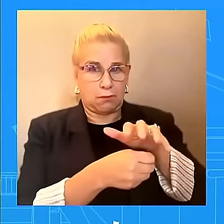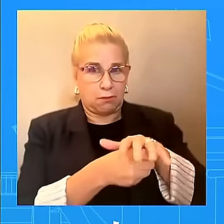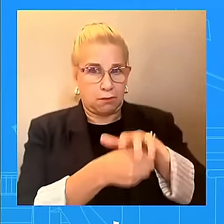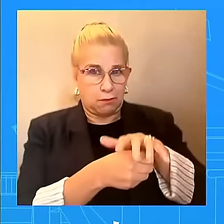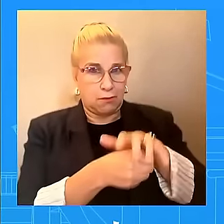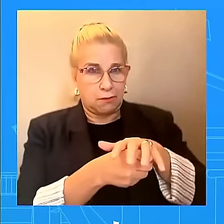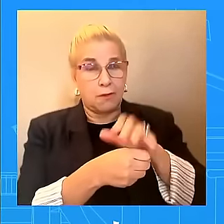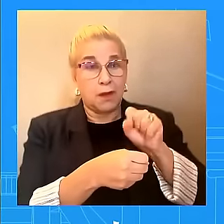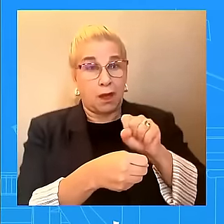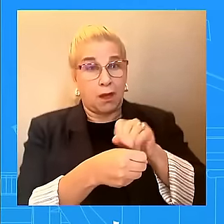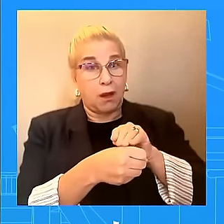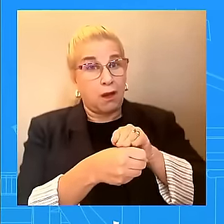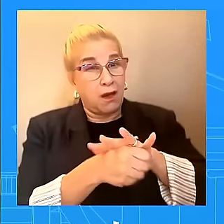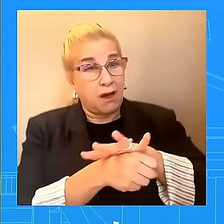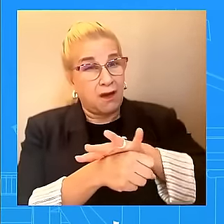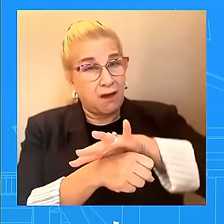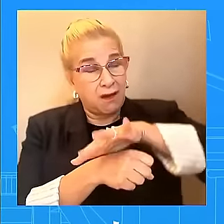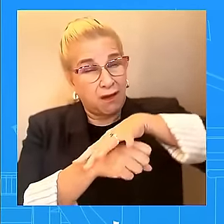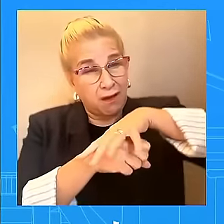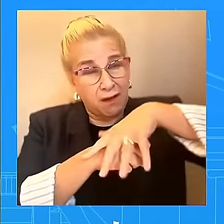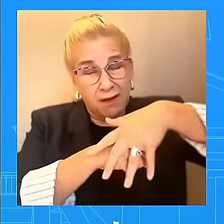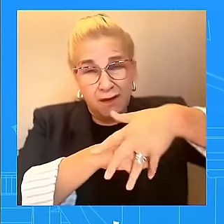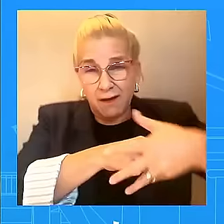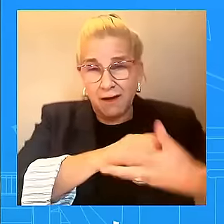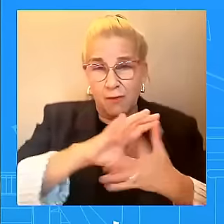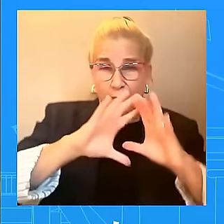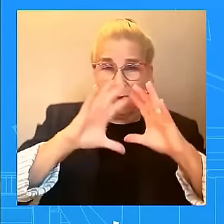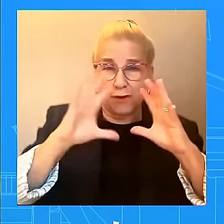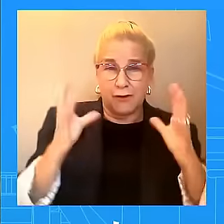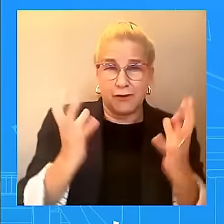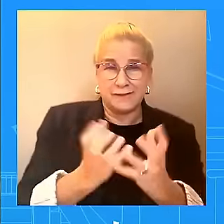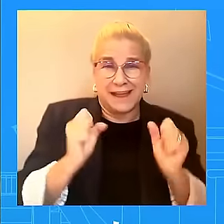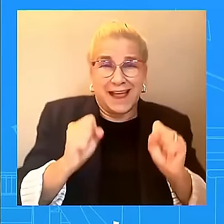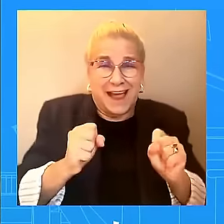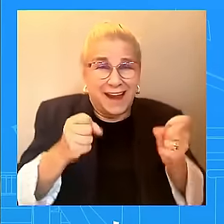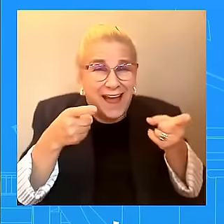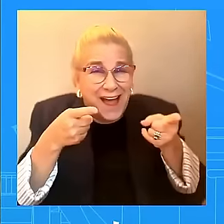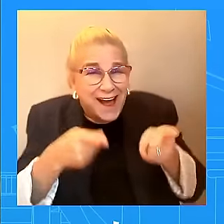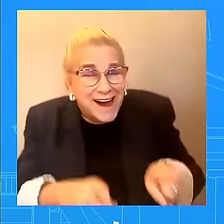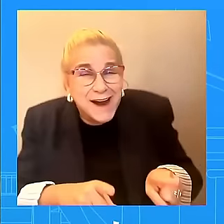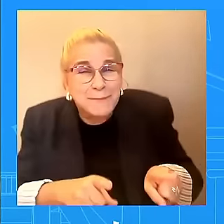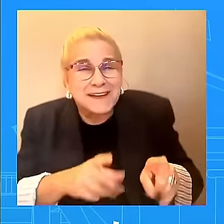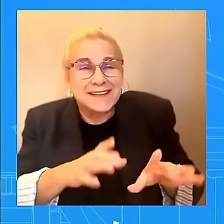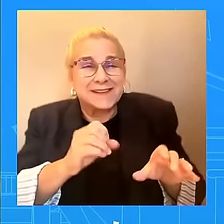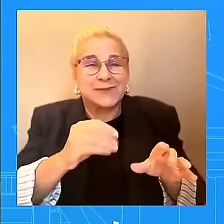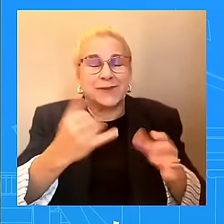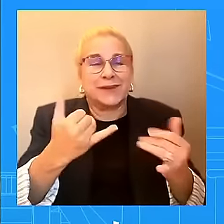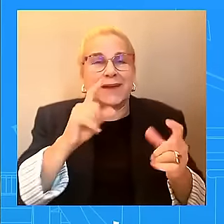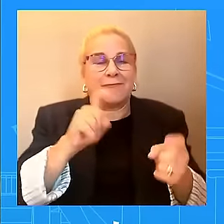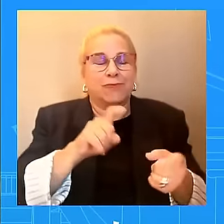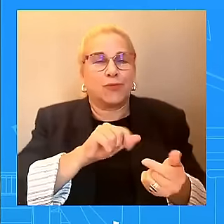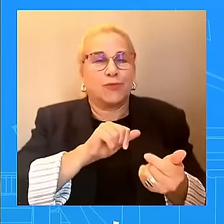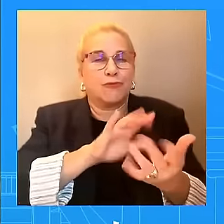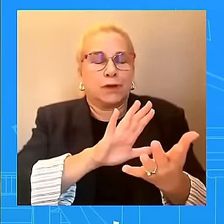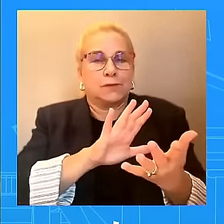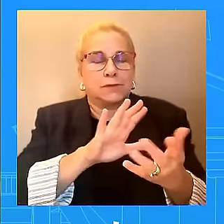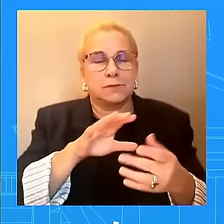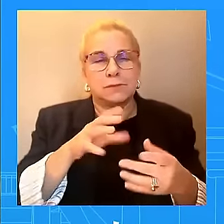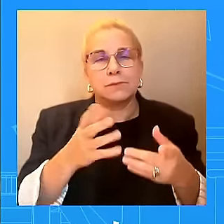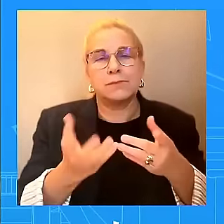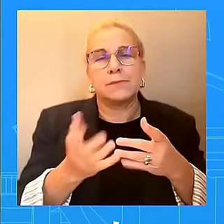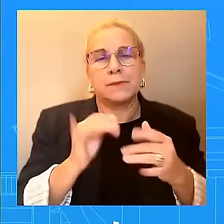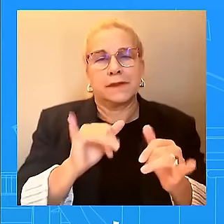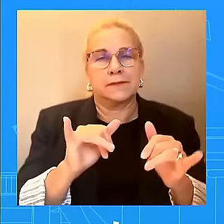assesses that the risk of the infection with this virus in the United States is low, and there are currently no confirmed